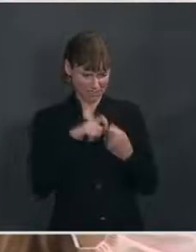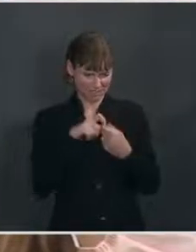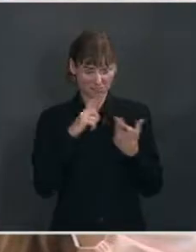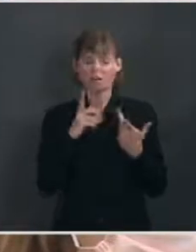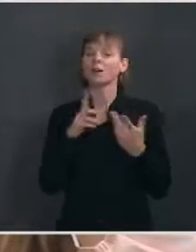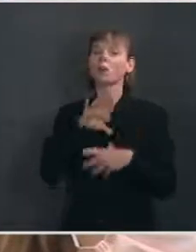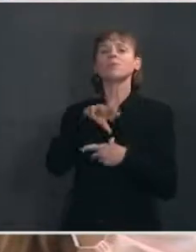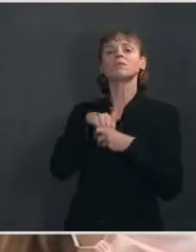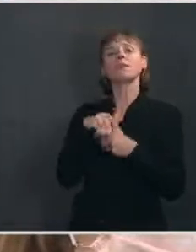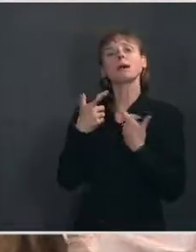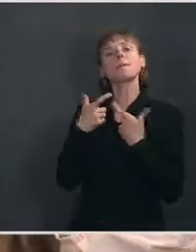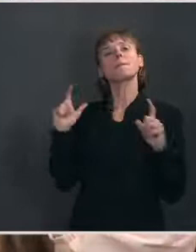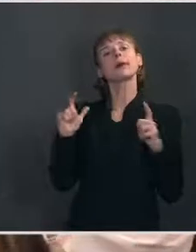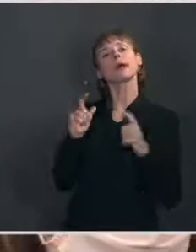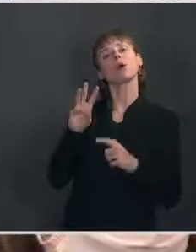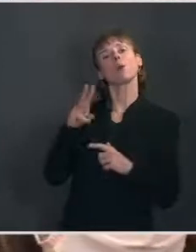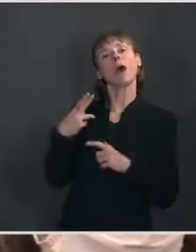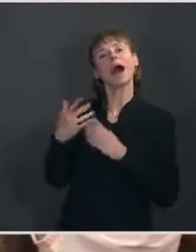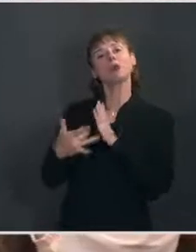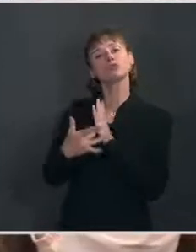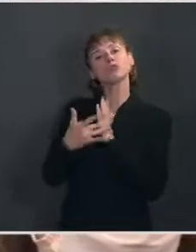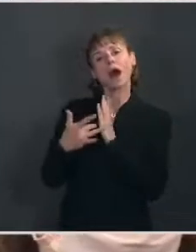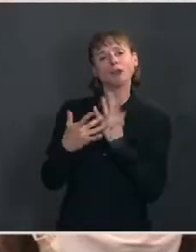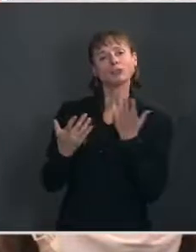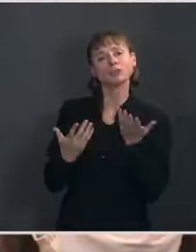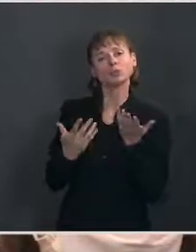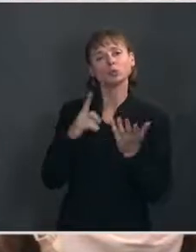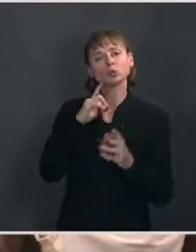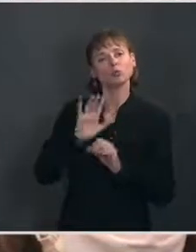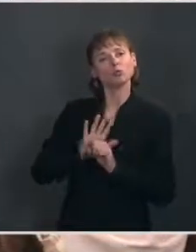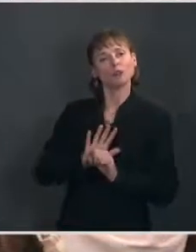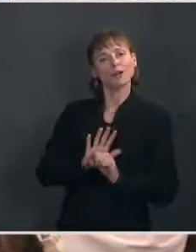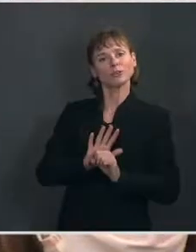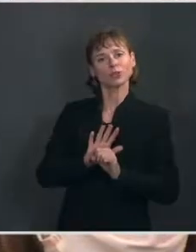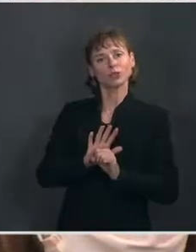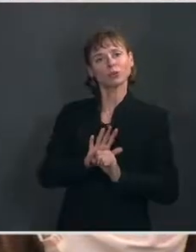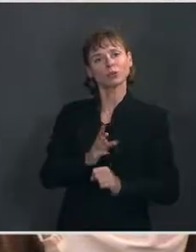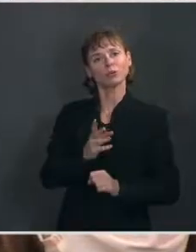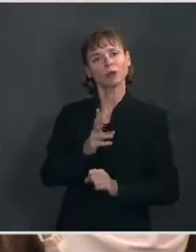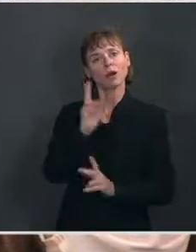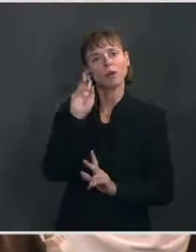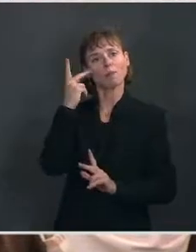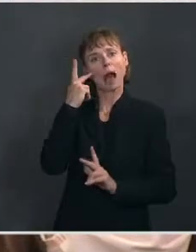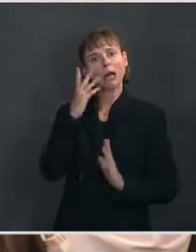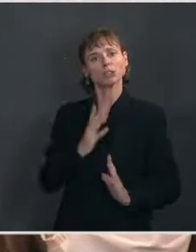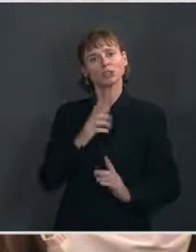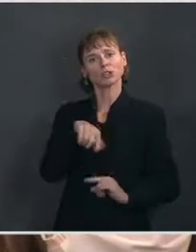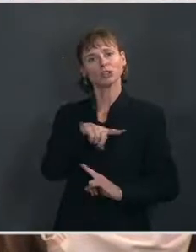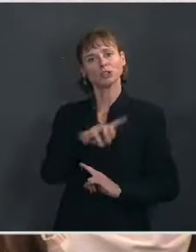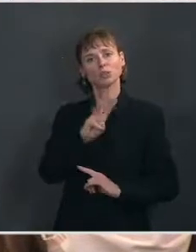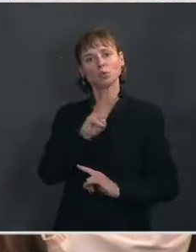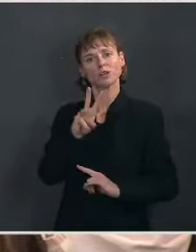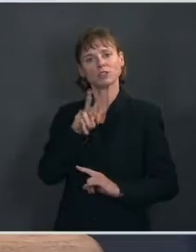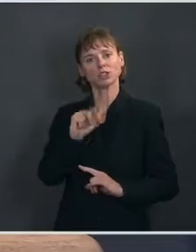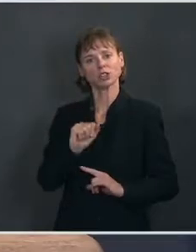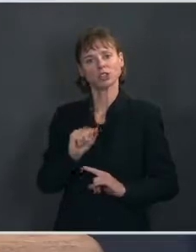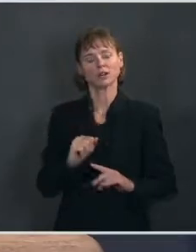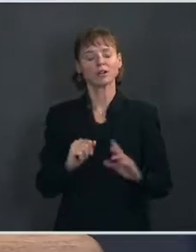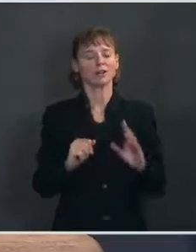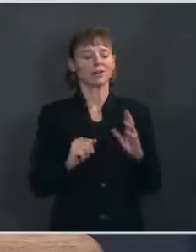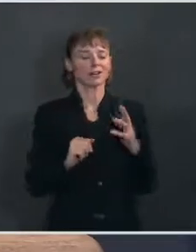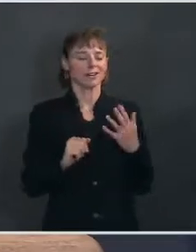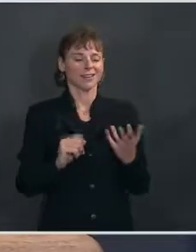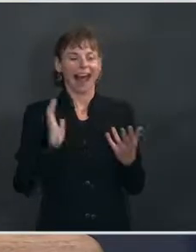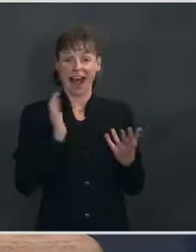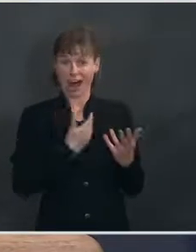larger White House strategy to put pressure on on politicians in West Virginia? Ms. Our focus,